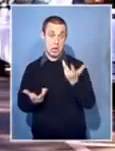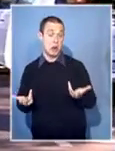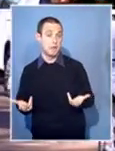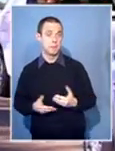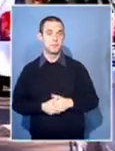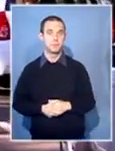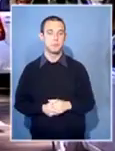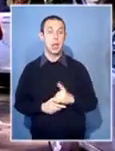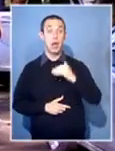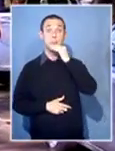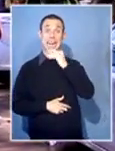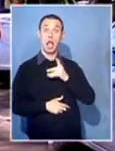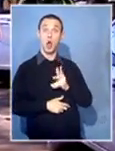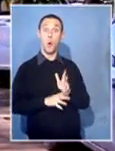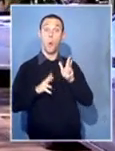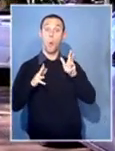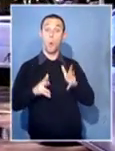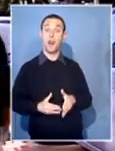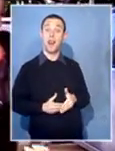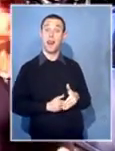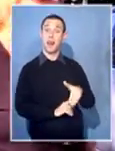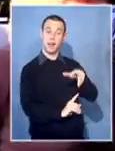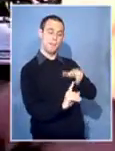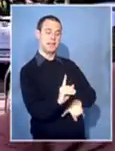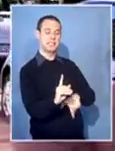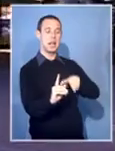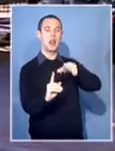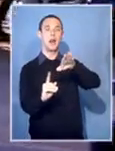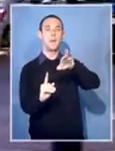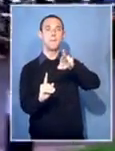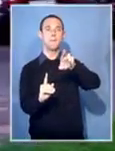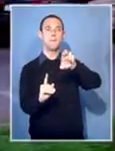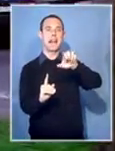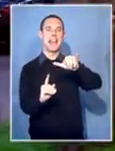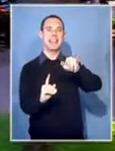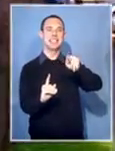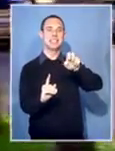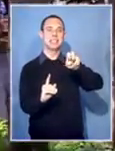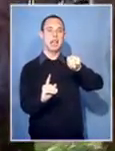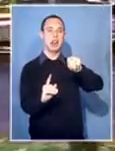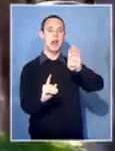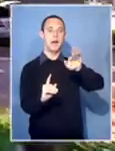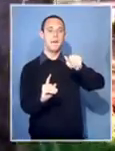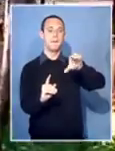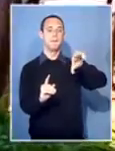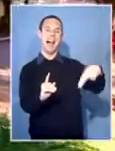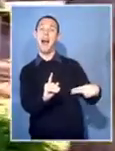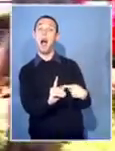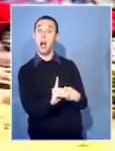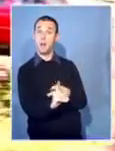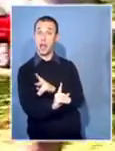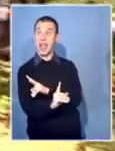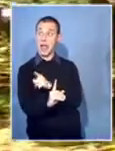he display a different attitude towards Glynis Breitenbach, the prosecutor who believes NPA bosses are persecuting her